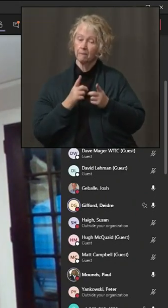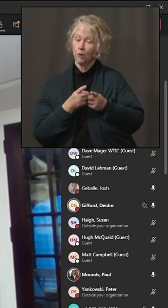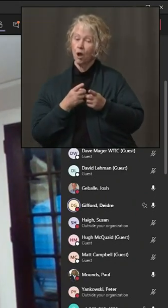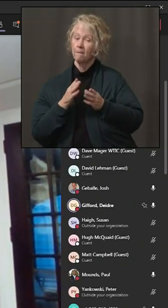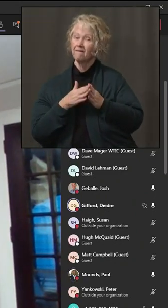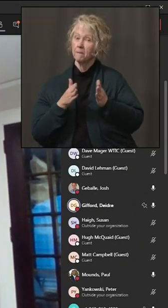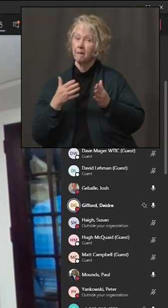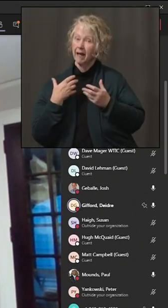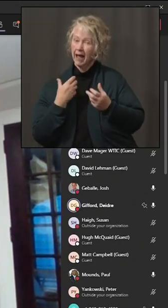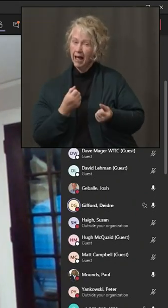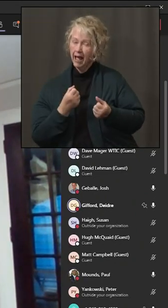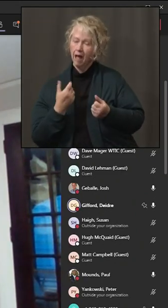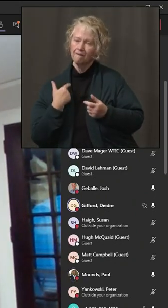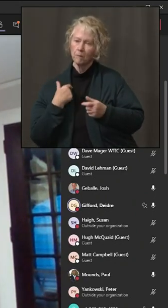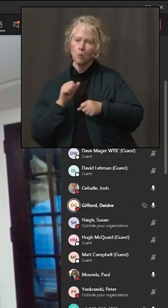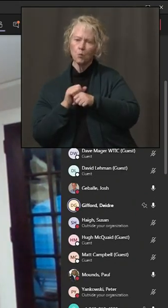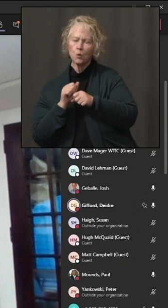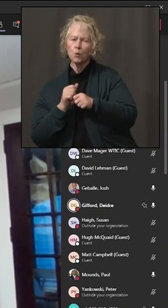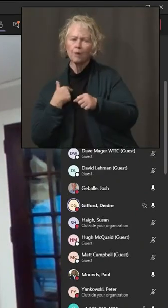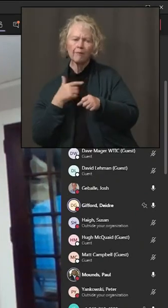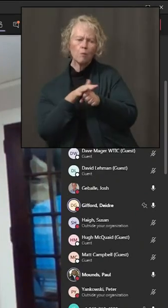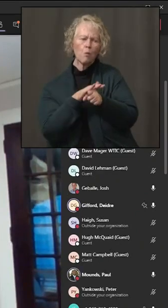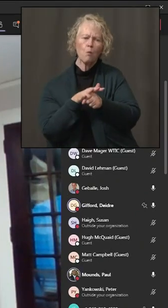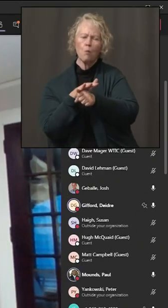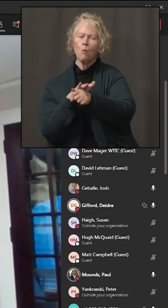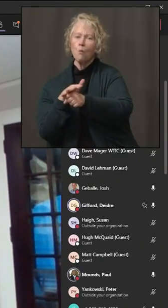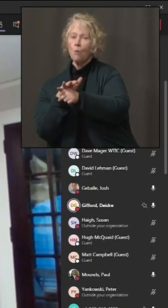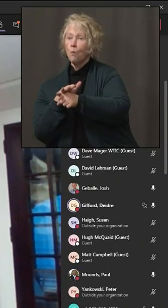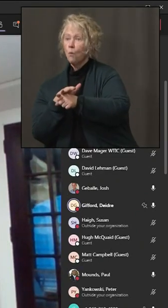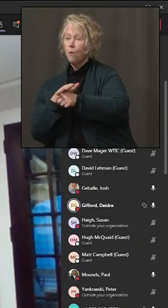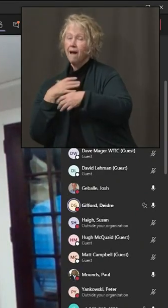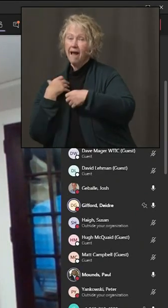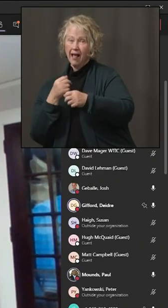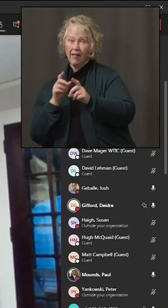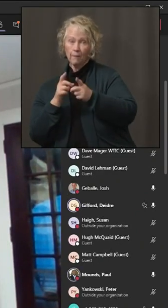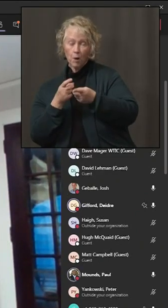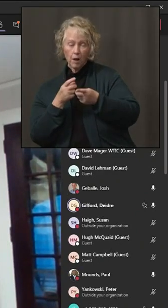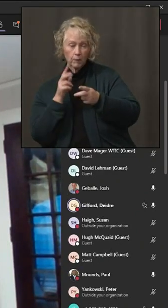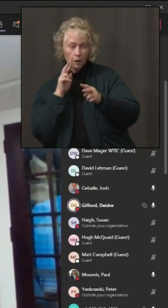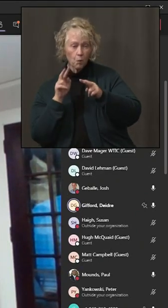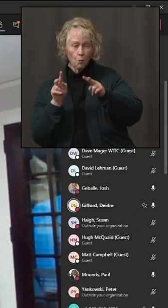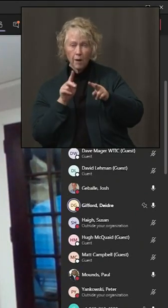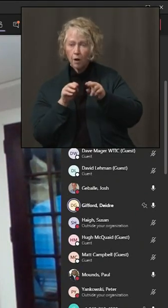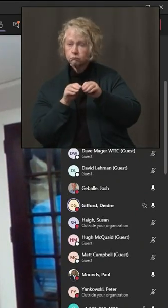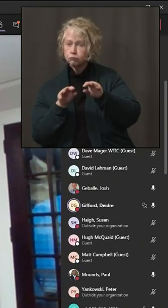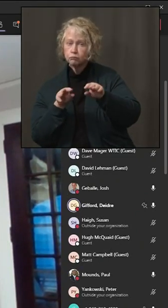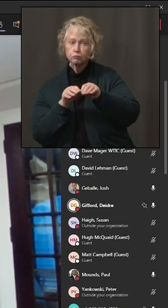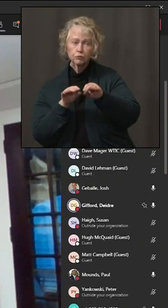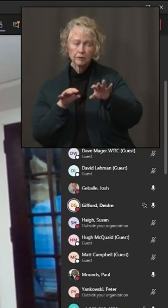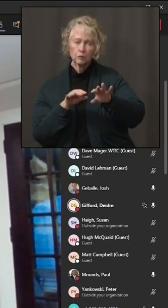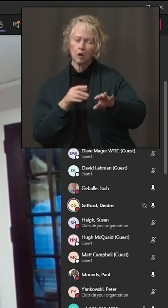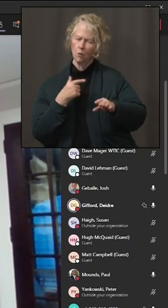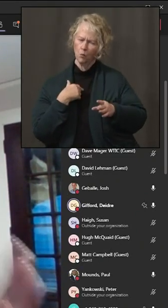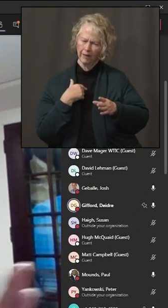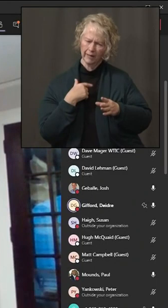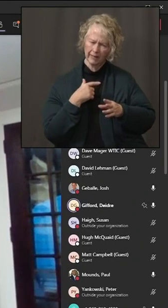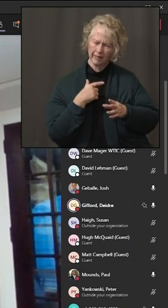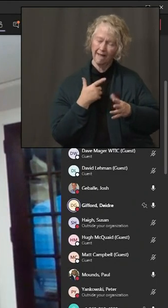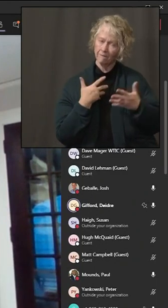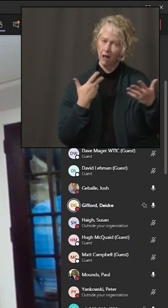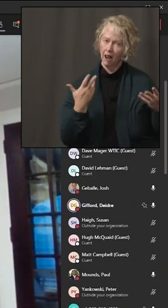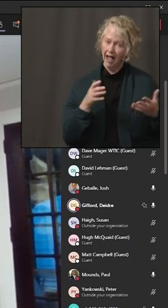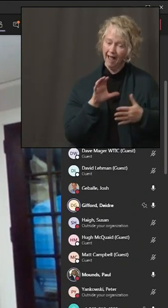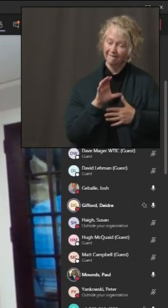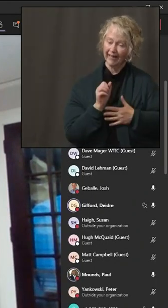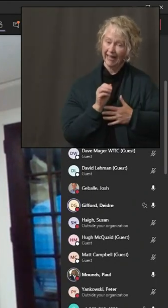doing some work with our local health department partners to look at outbreaks. You know, we can trace, we have a lot of